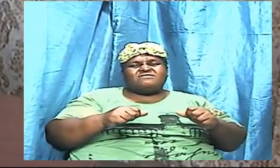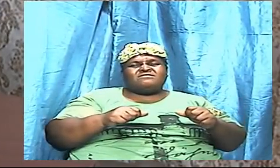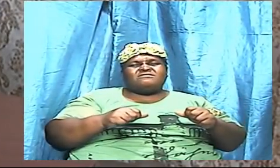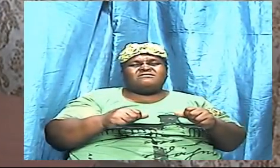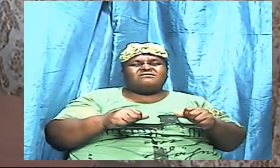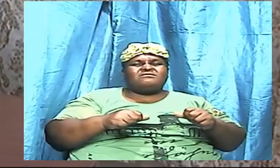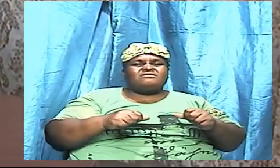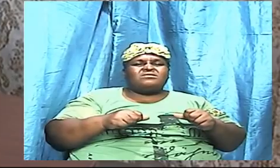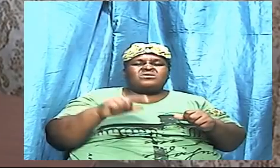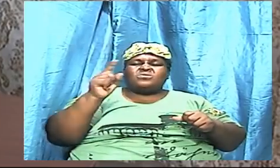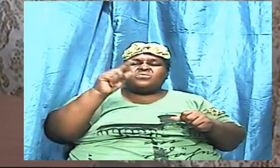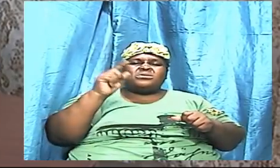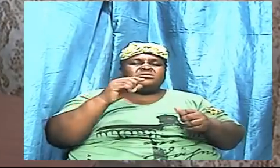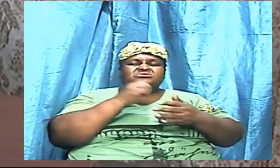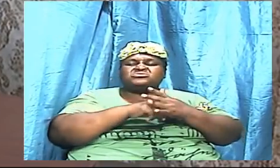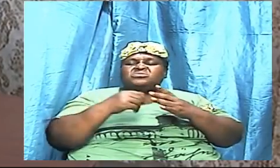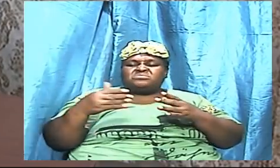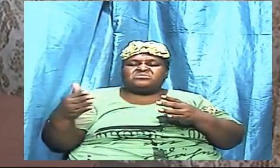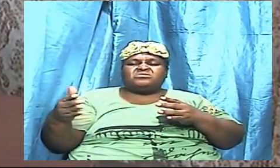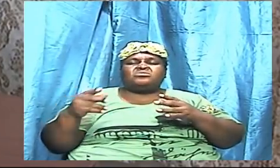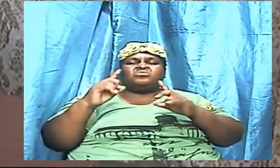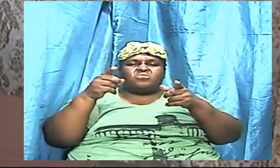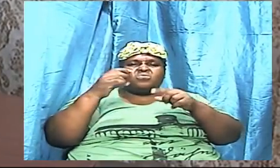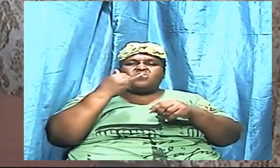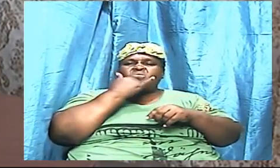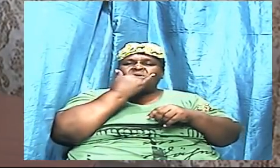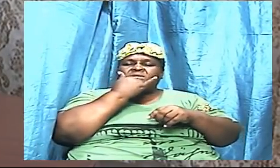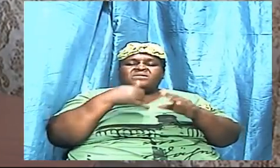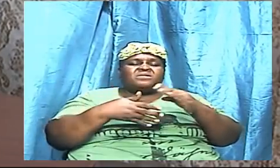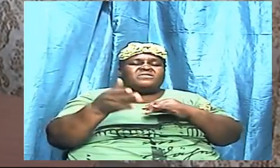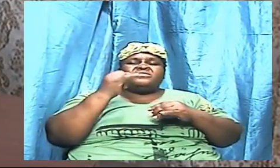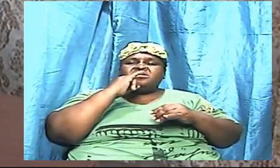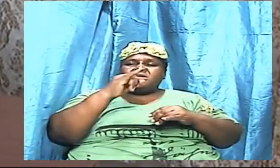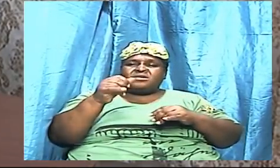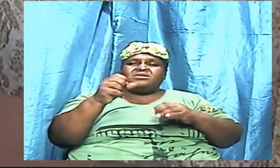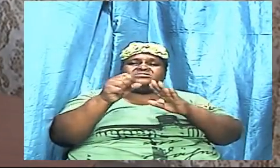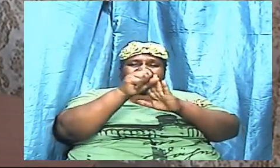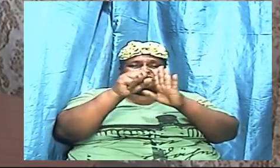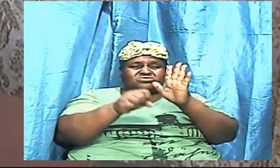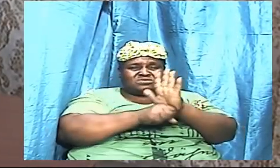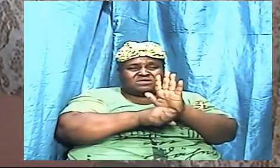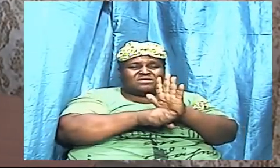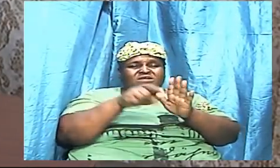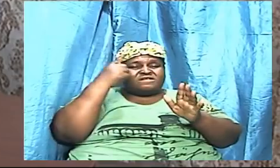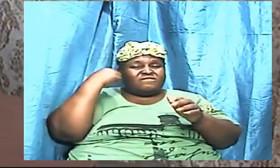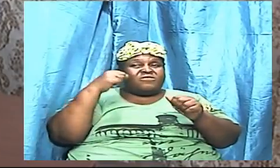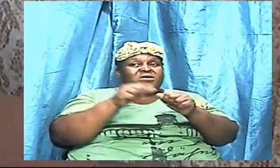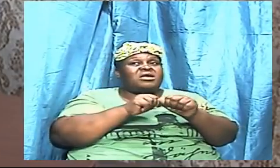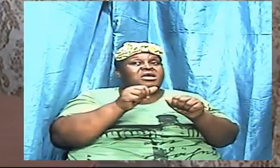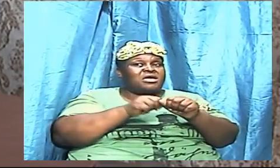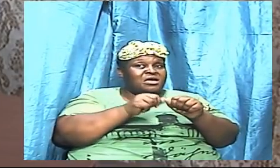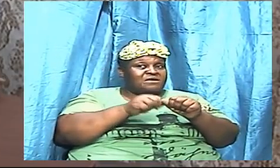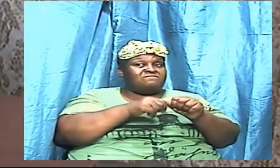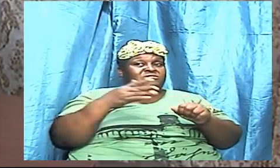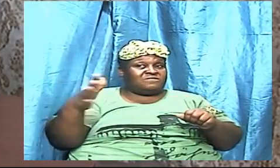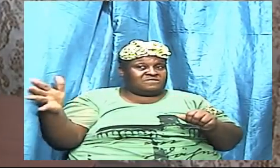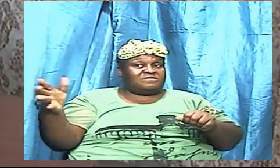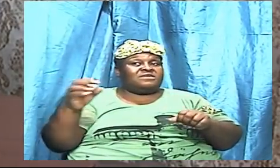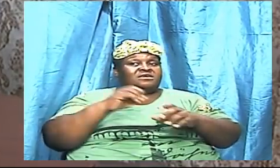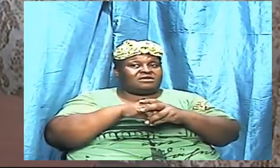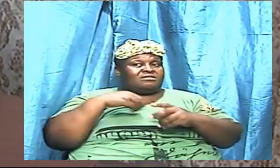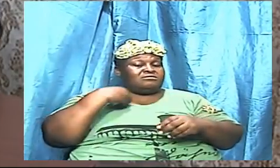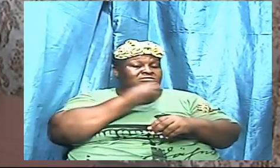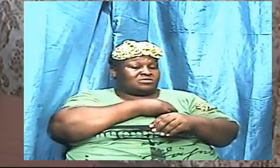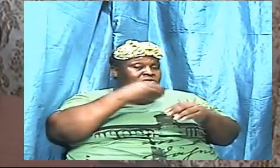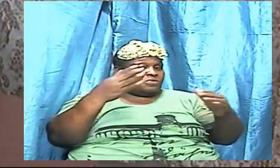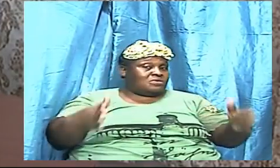wrong there is a scripture there is a scripture for it and we're going to look at some of them and we're going